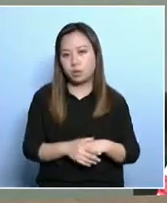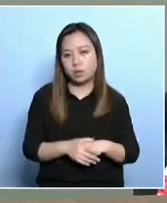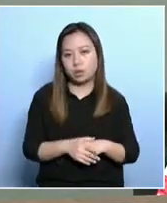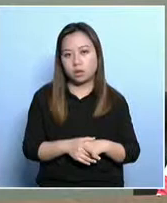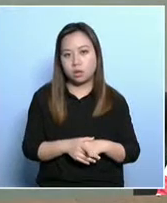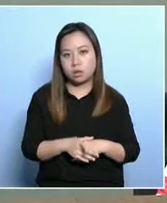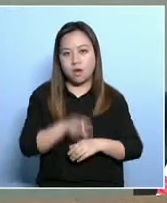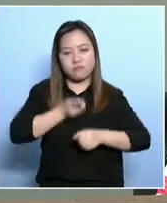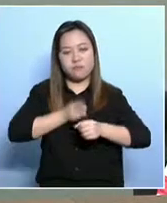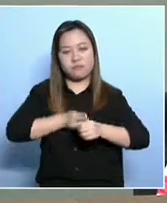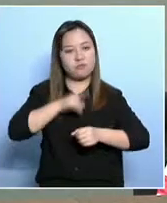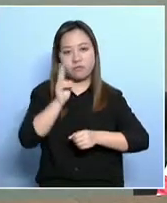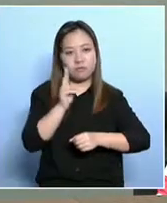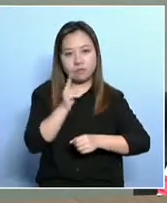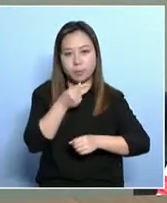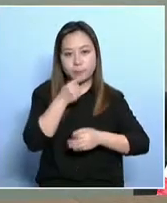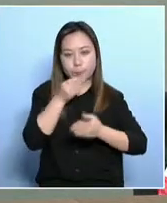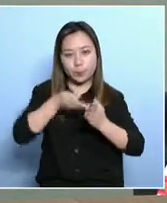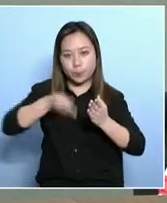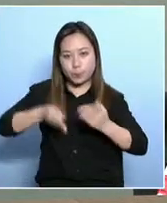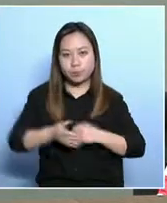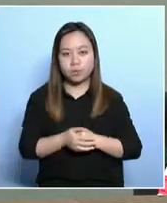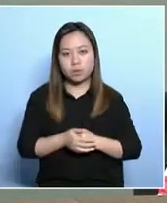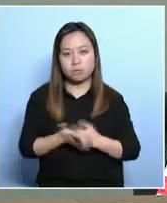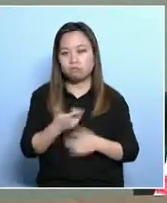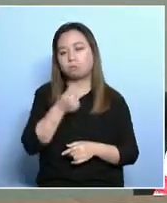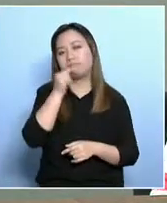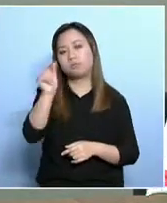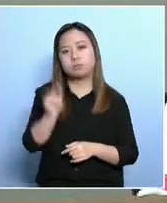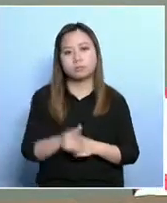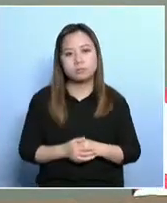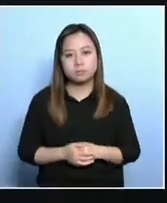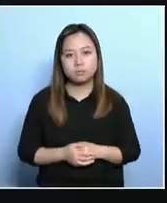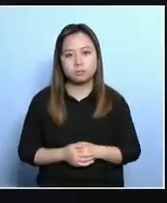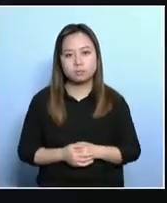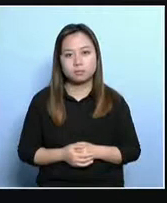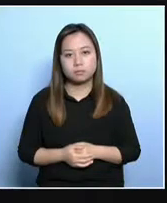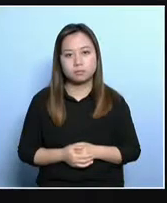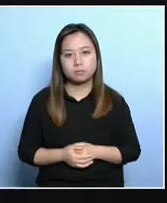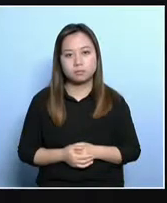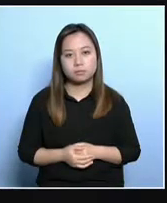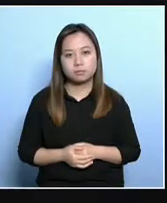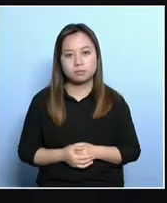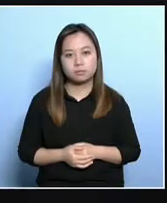it merely tries to utter